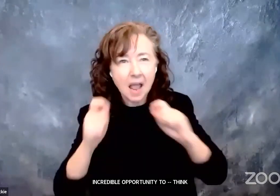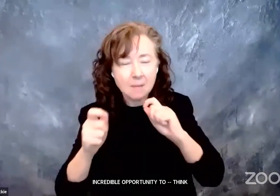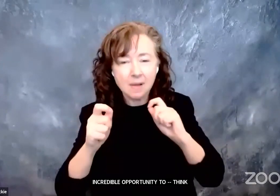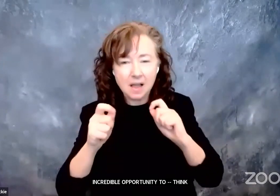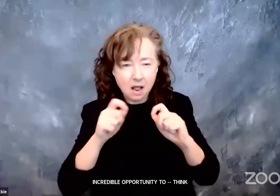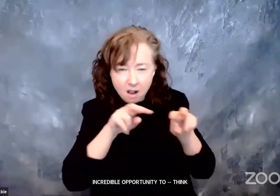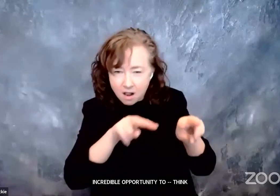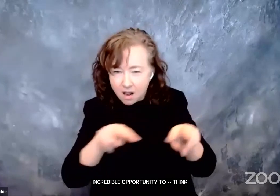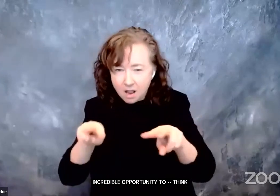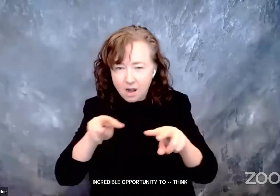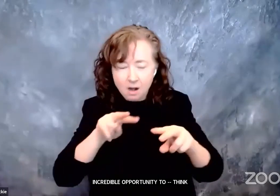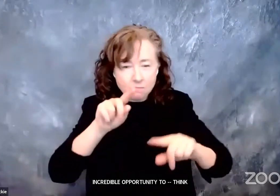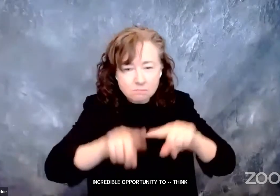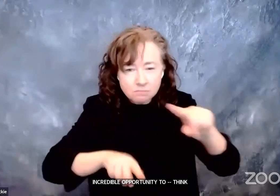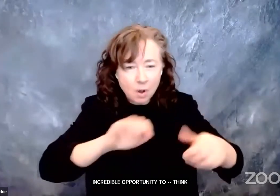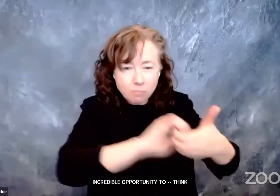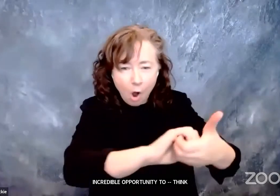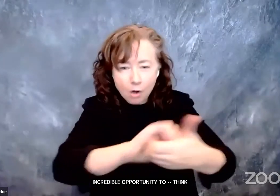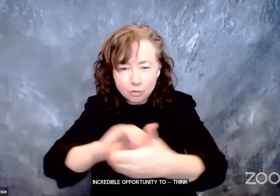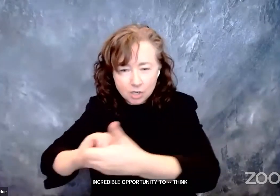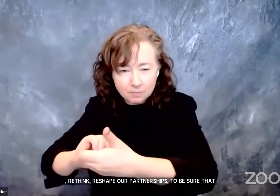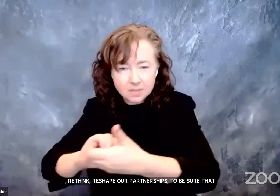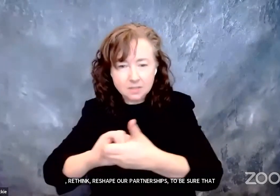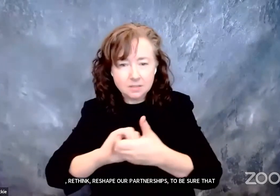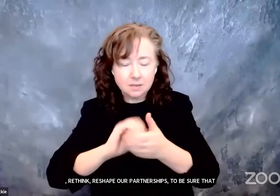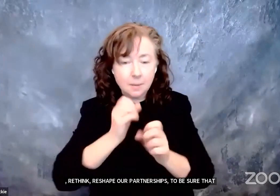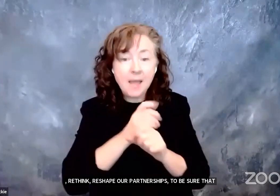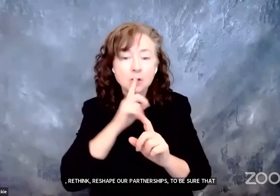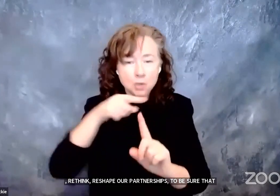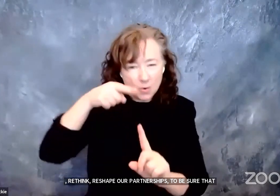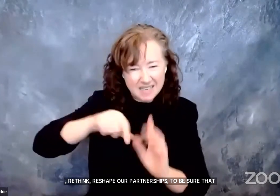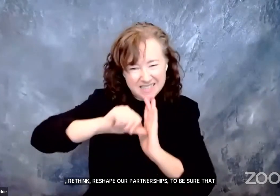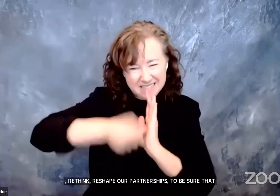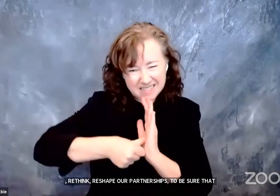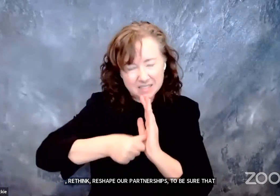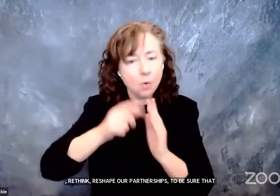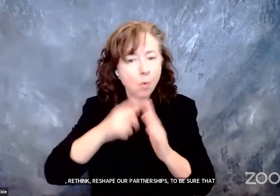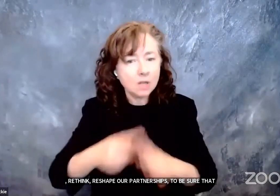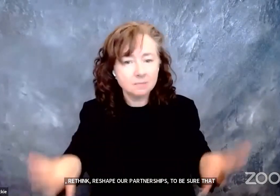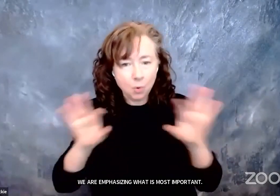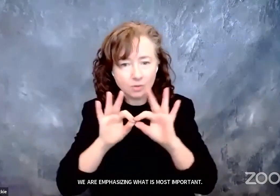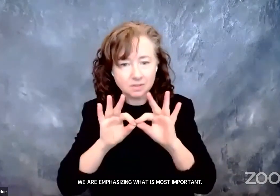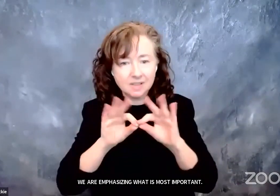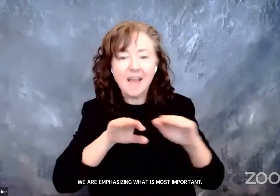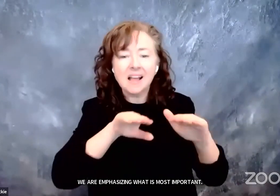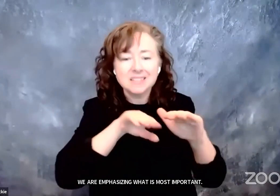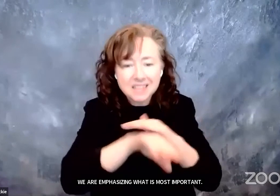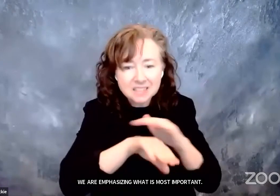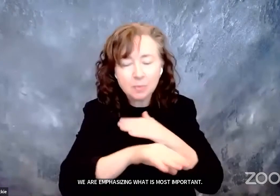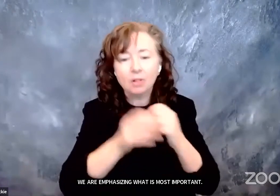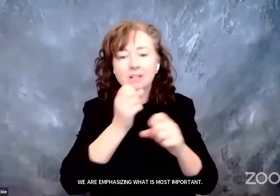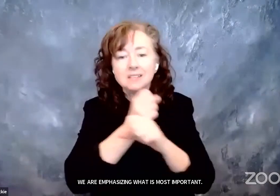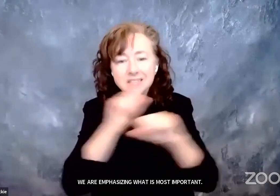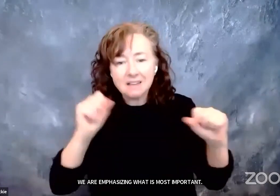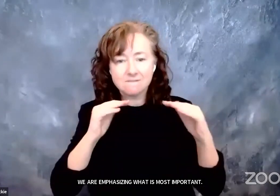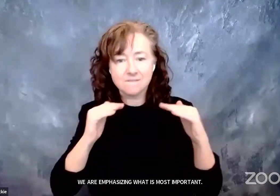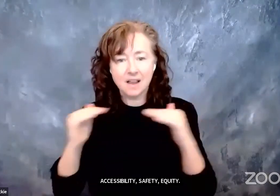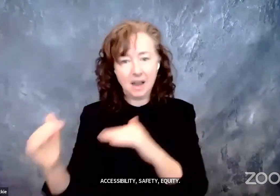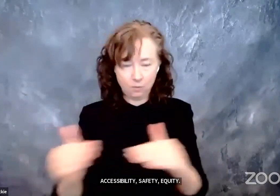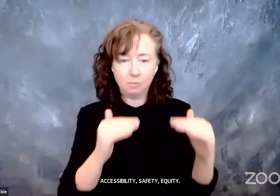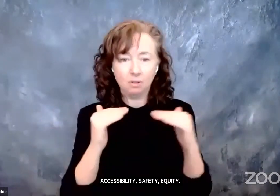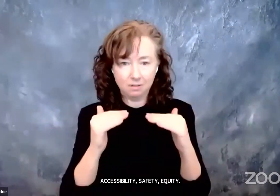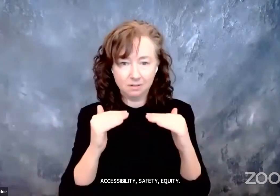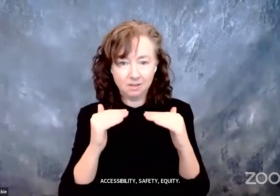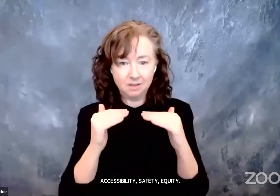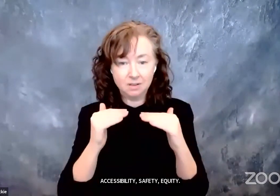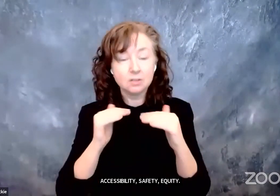to be sure that we are emphasizing what's most important, accessibility, safety, equity. So our work together is